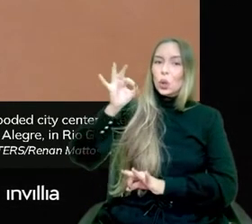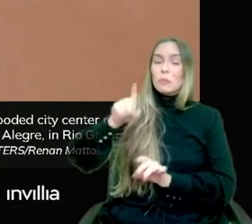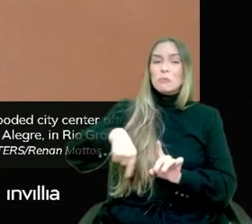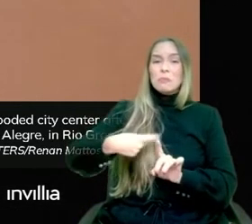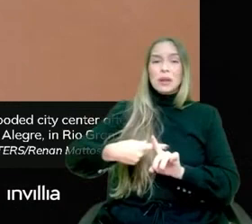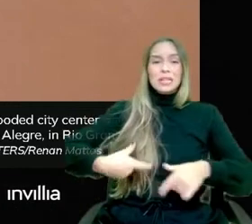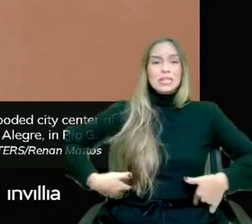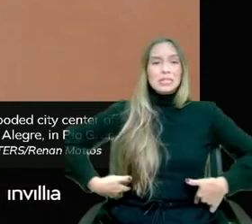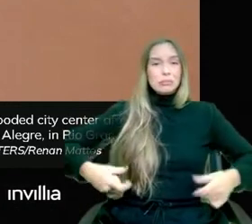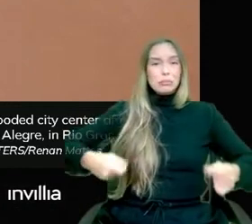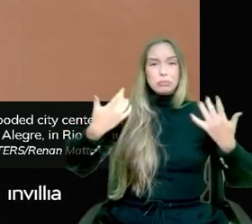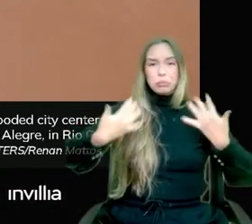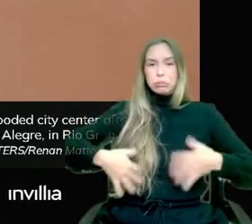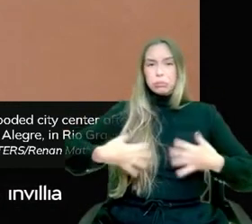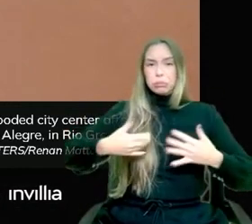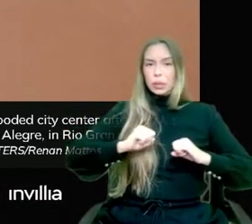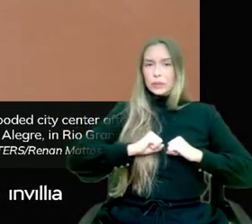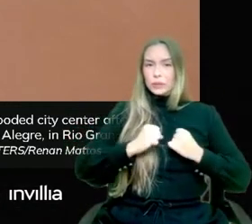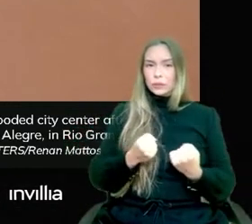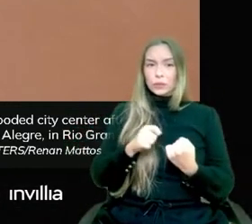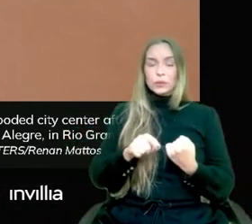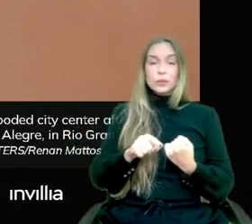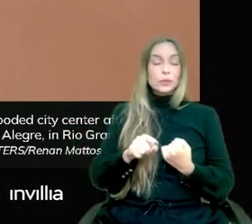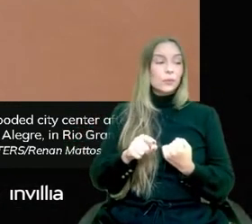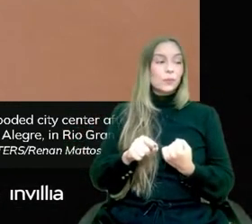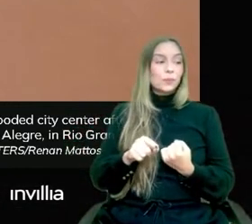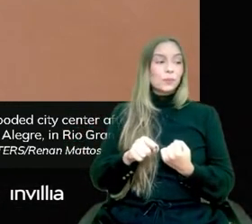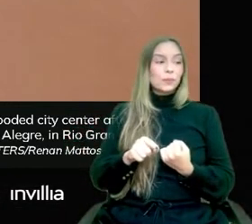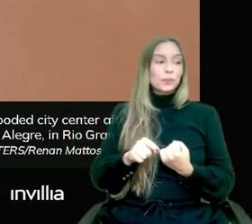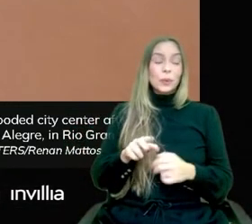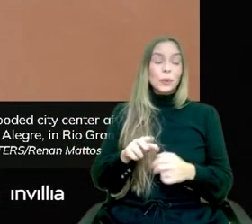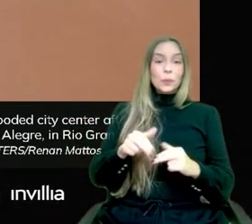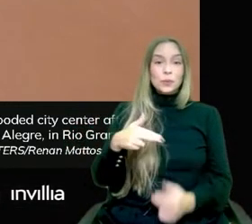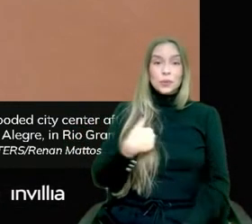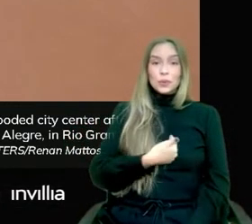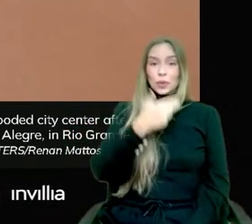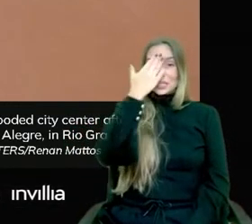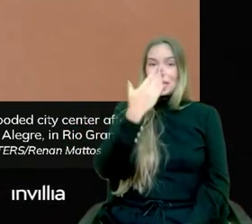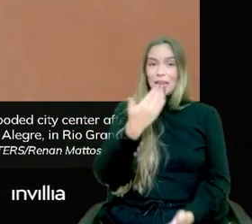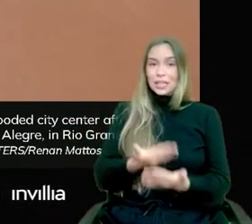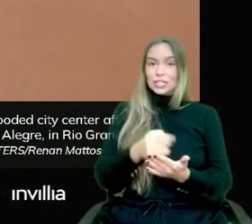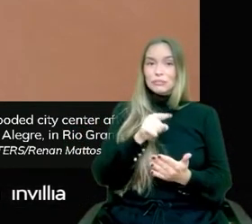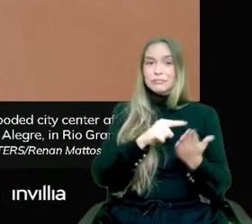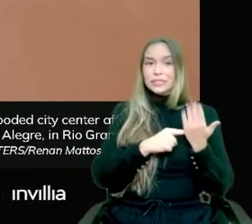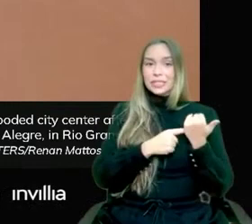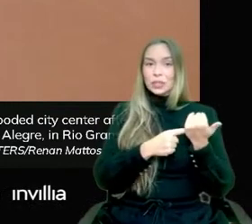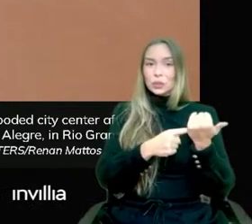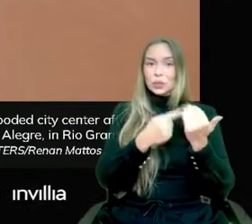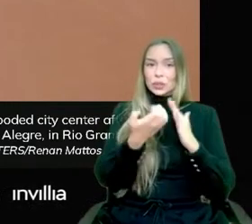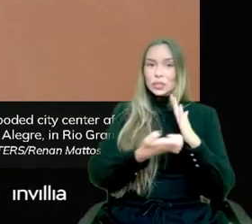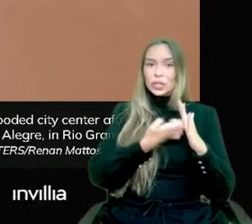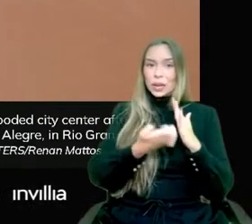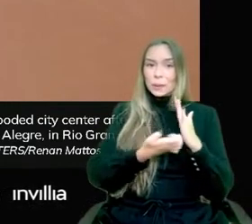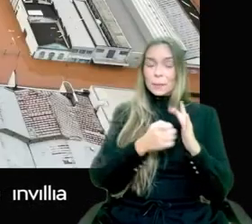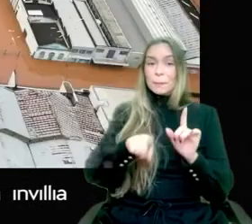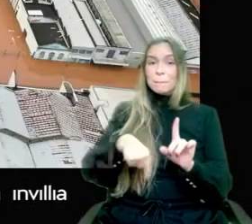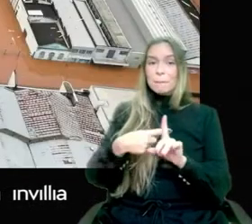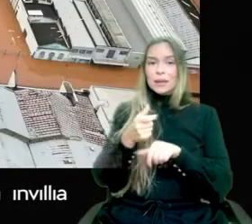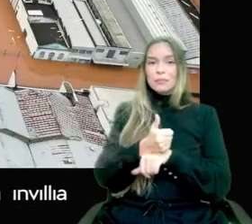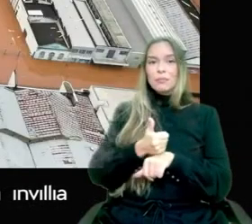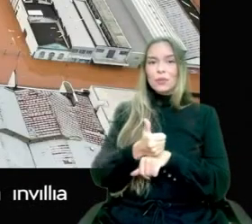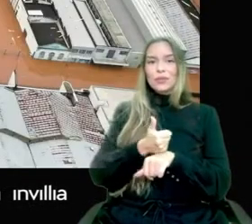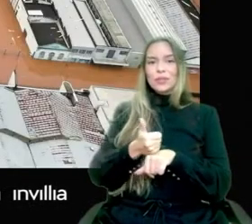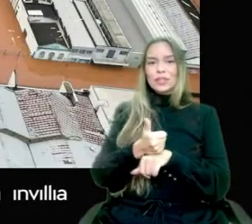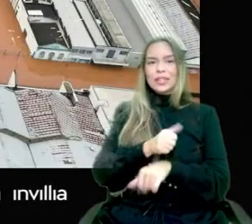And here is where we believe technology companies and professionals like each of us here today